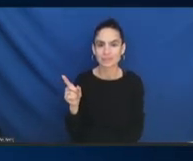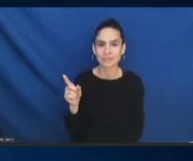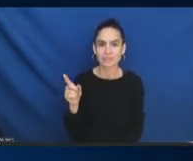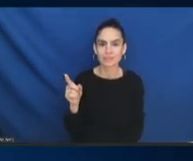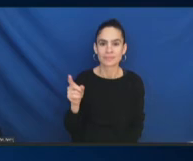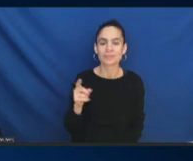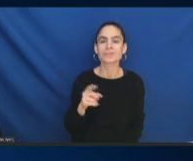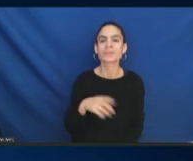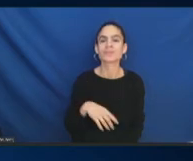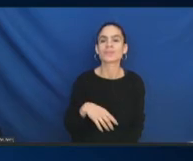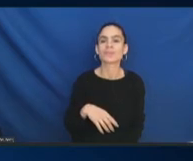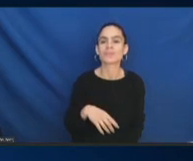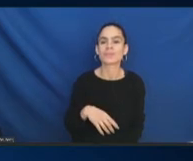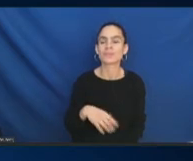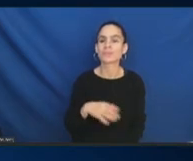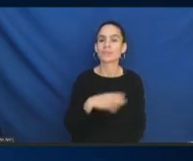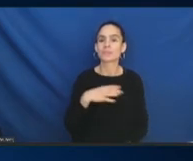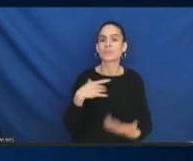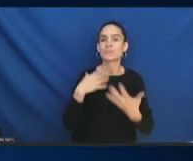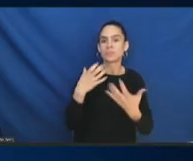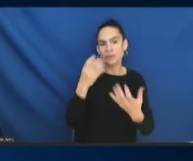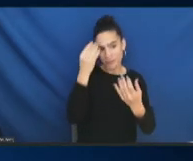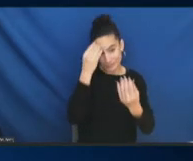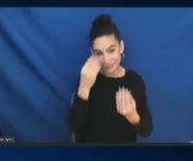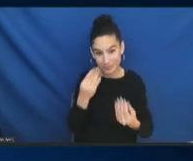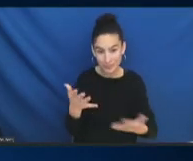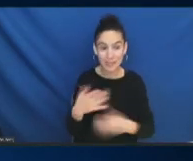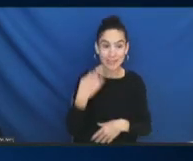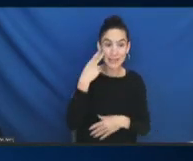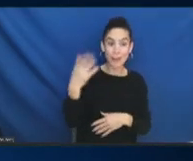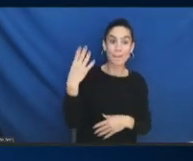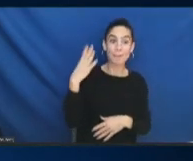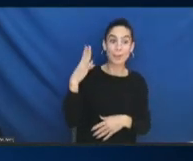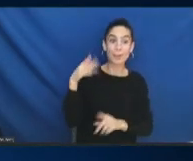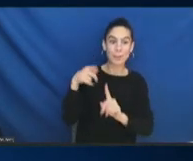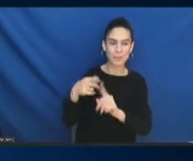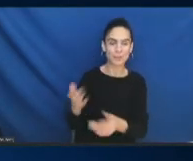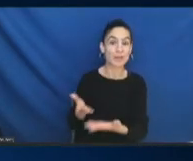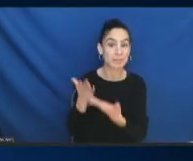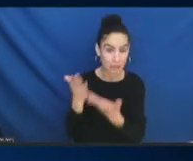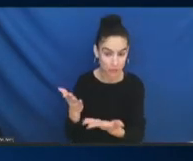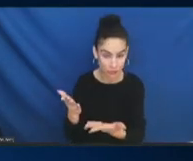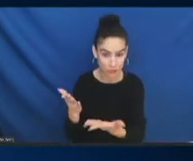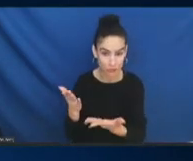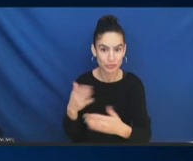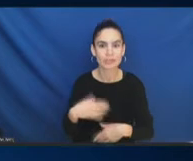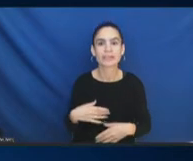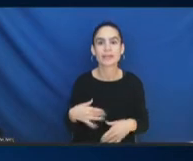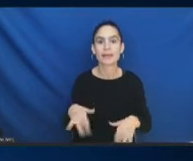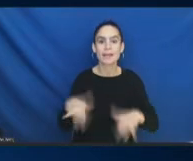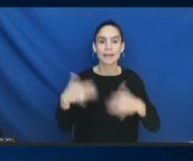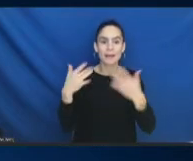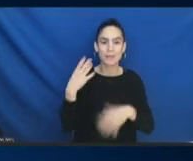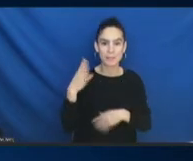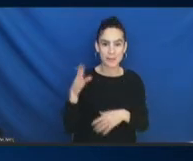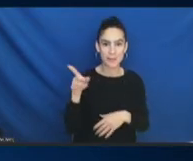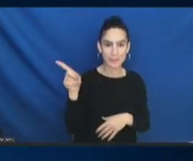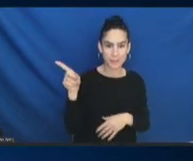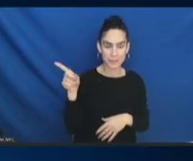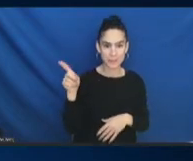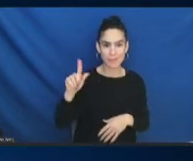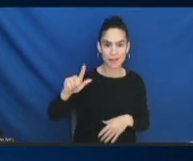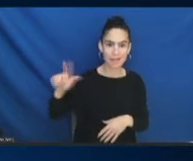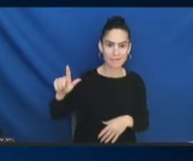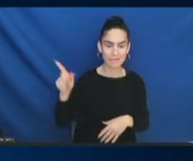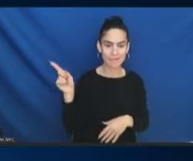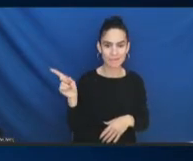that's in blue on your left-hand corner there, the light blue on the left-hand corner or light green. I don't even know what the color is. But